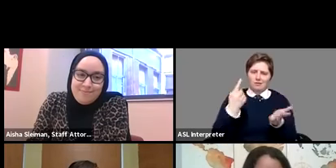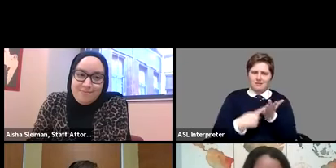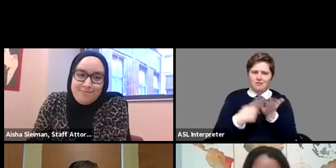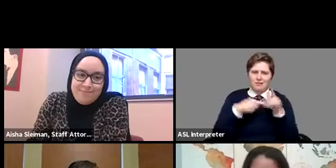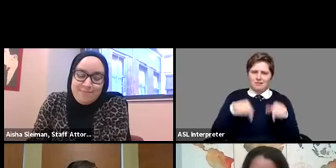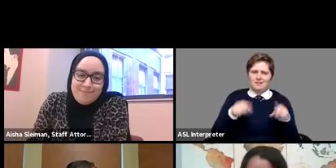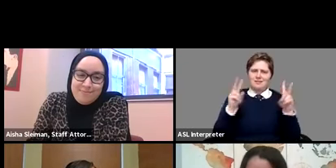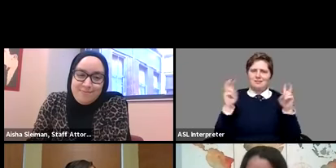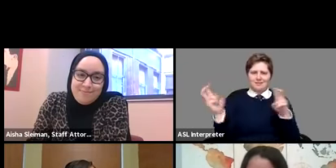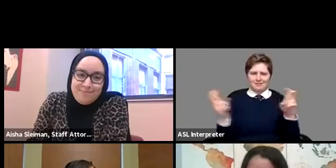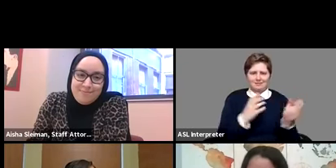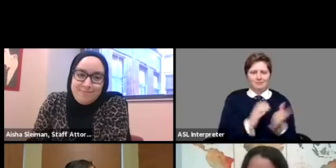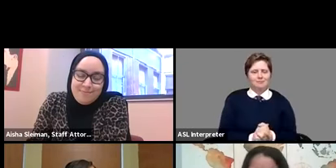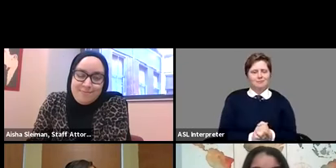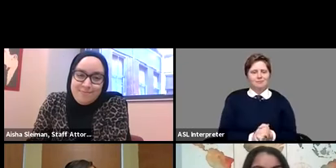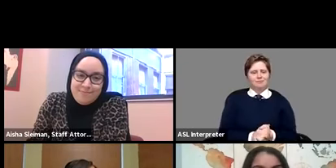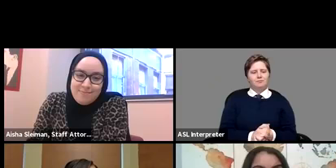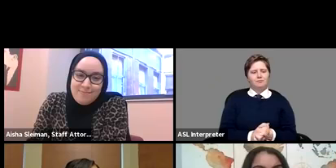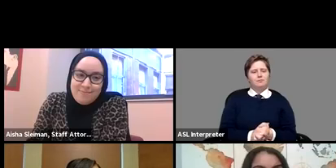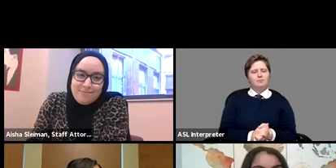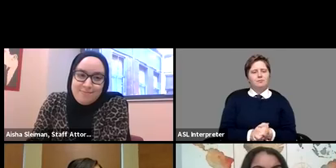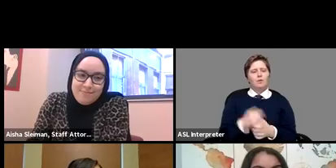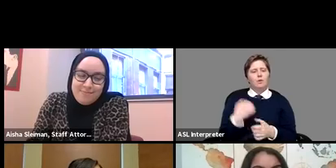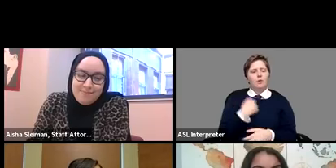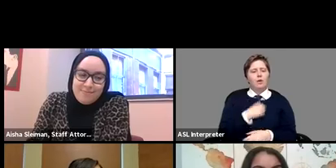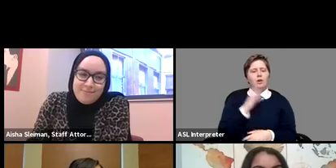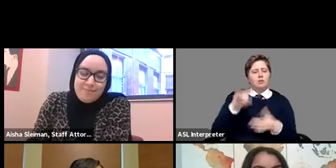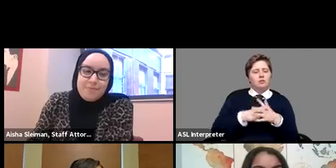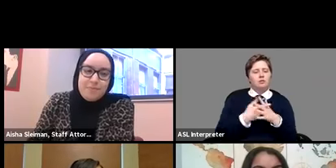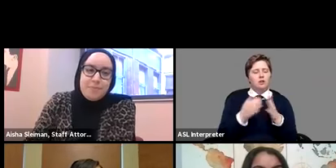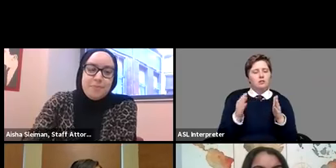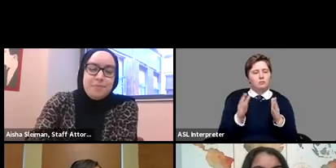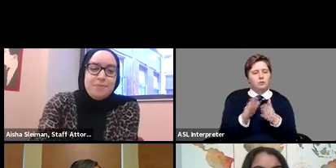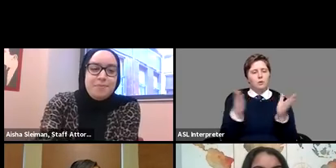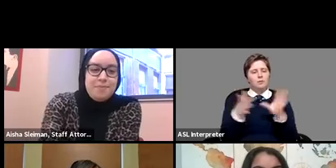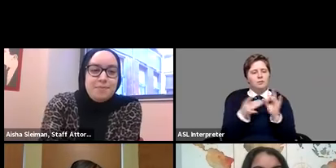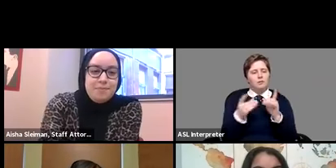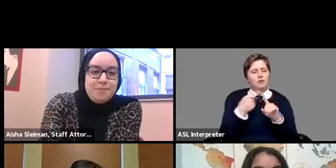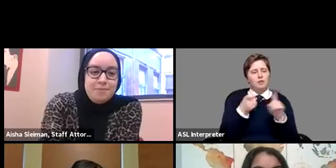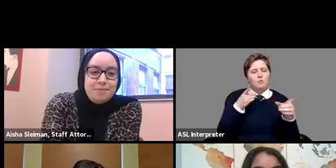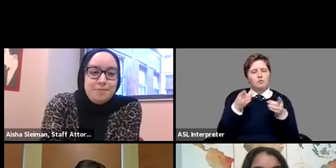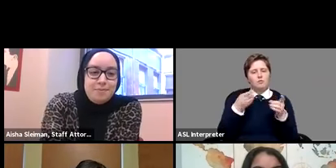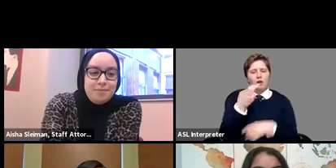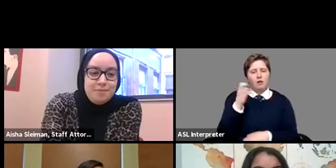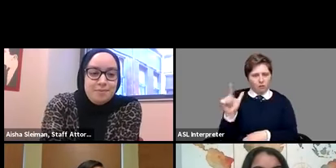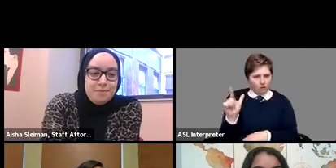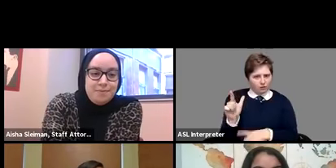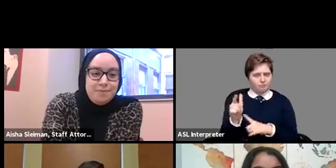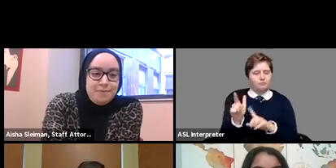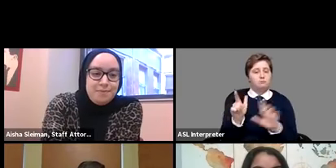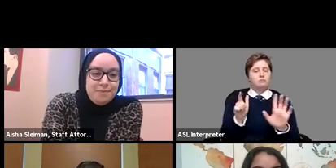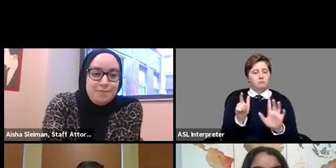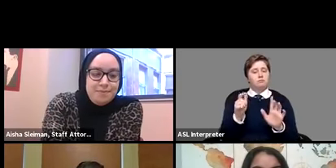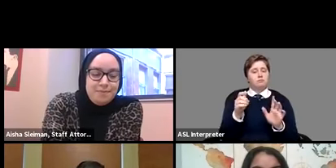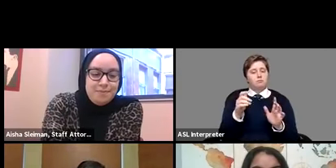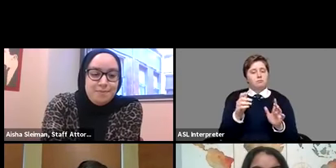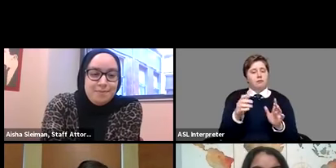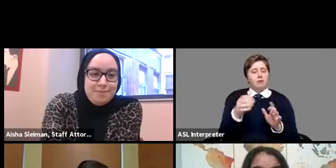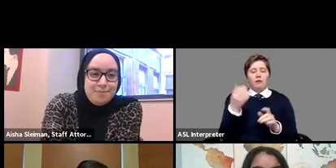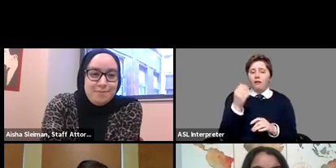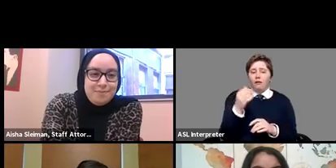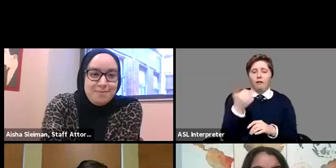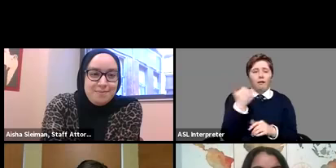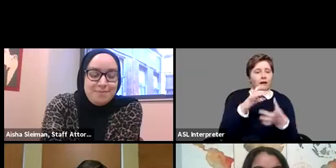topic with you we are going to start with opening statements from director hall please um put your